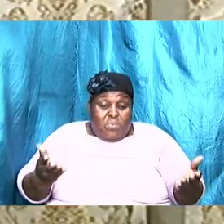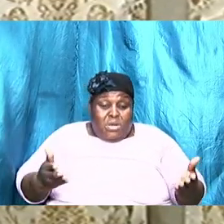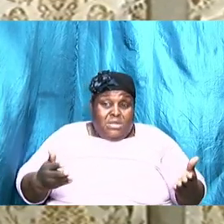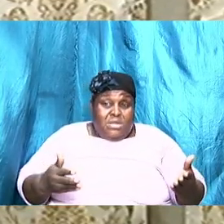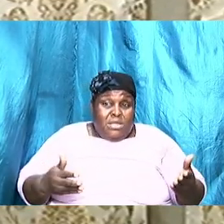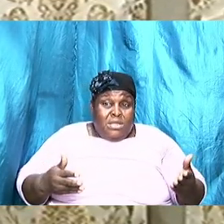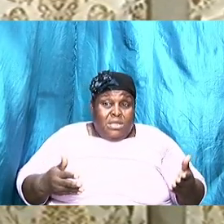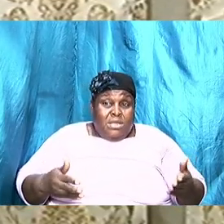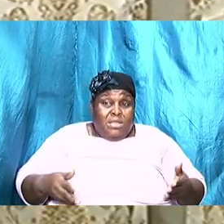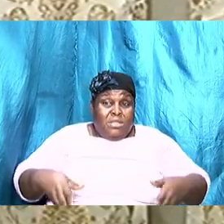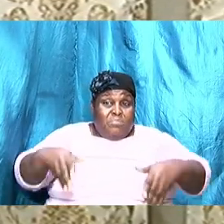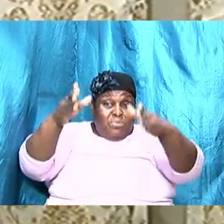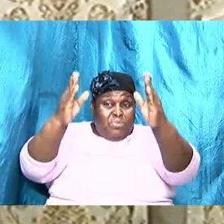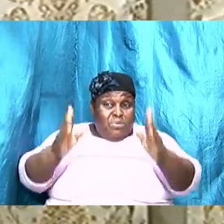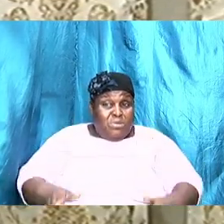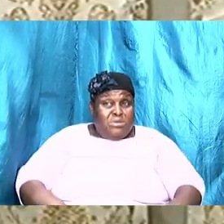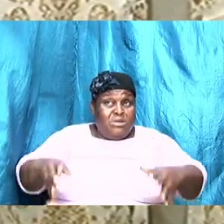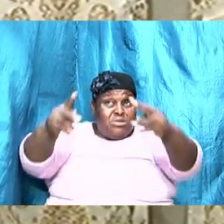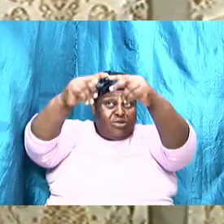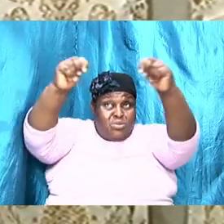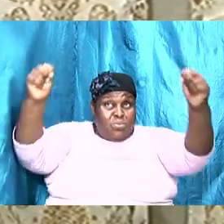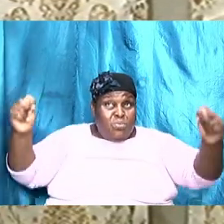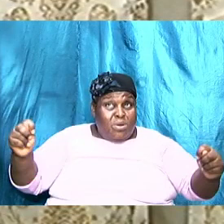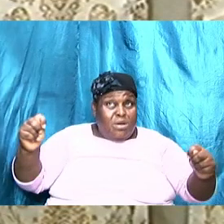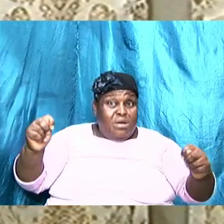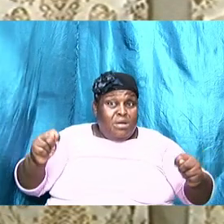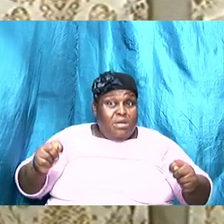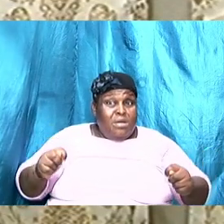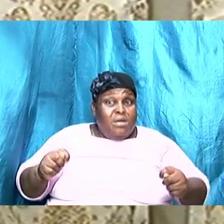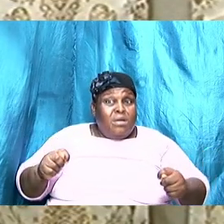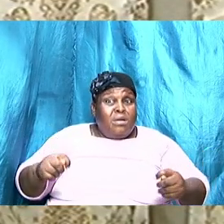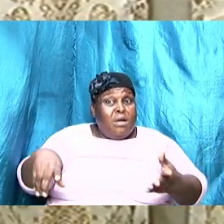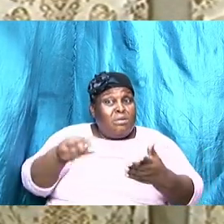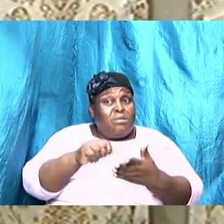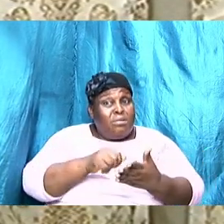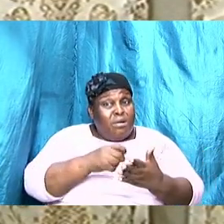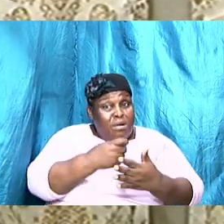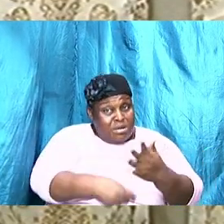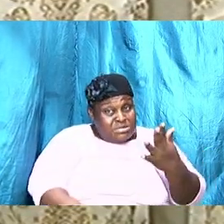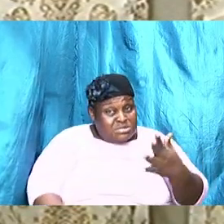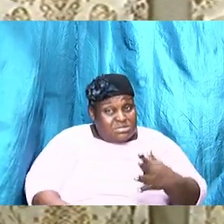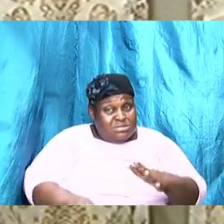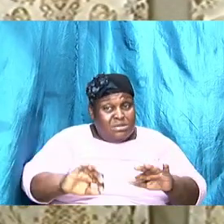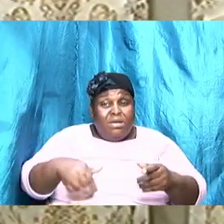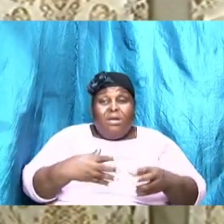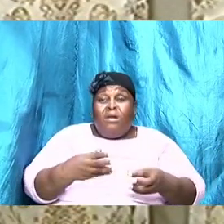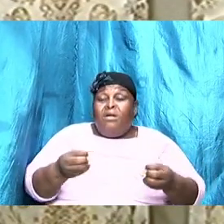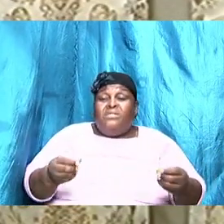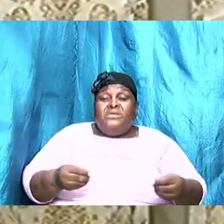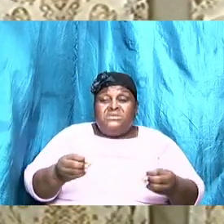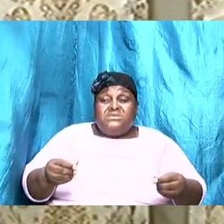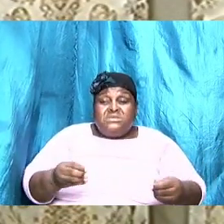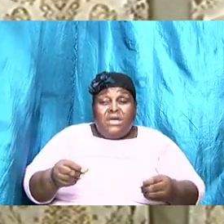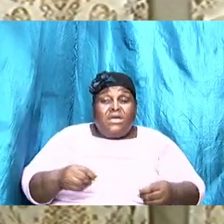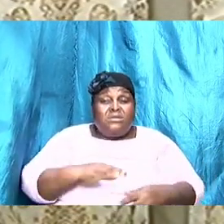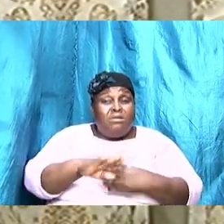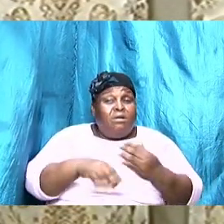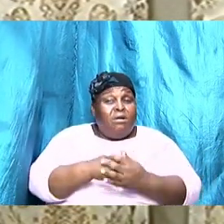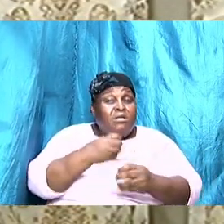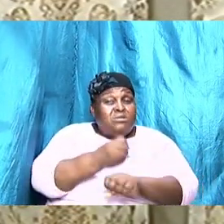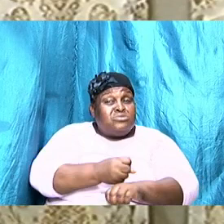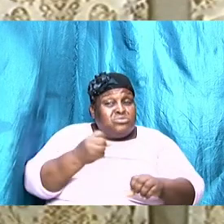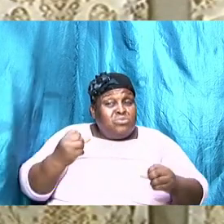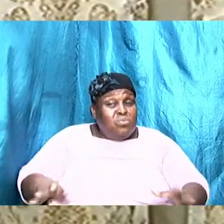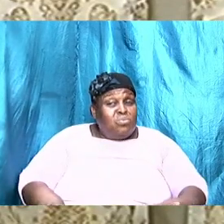cost to build the tower all the cement all the steel all the sand all the gravel to pay the